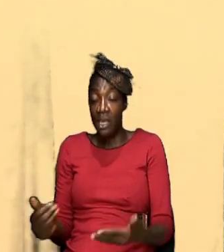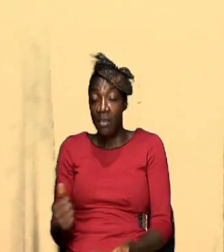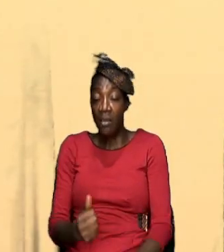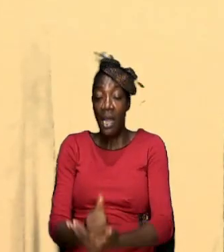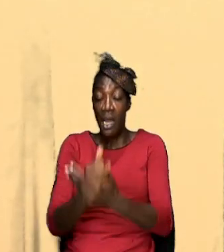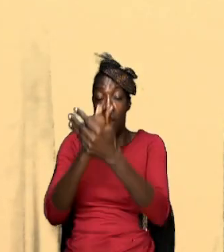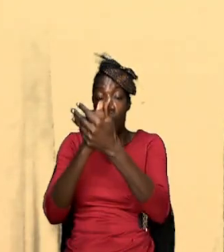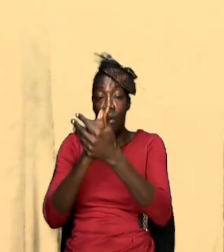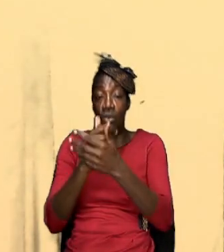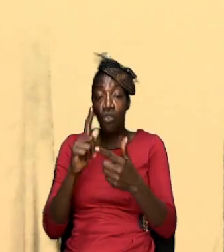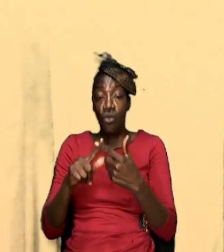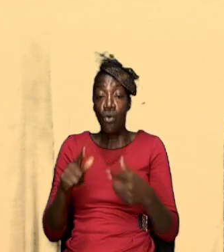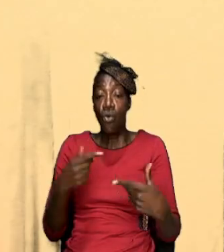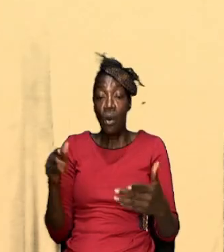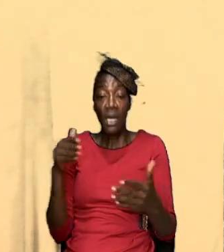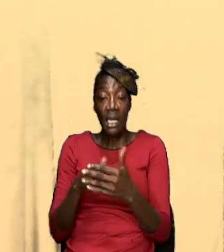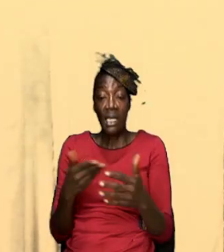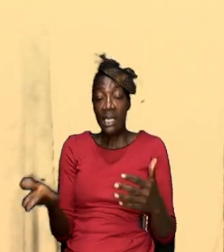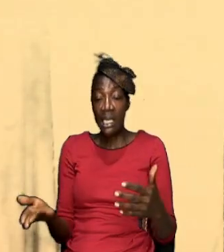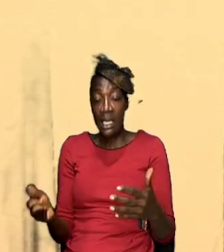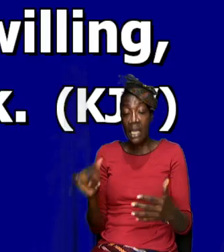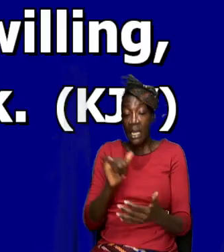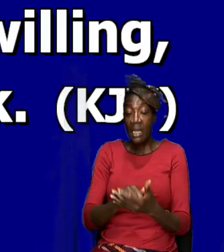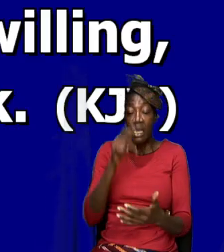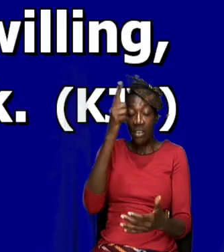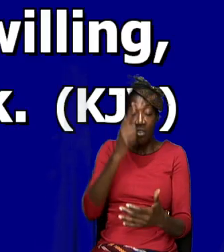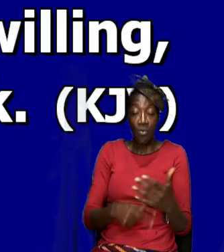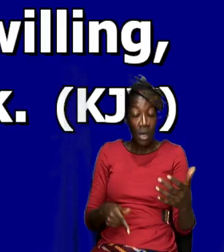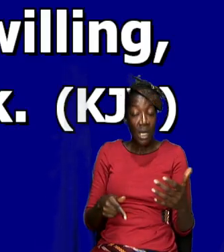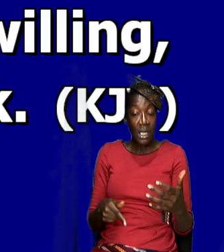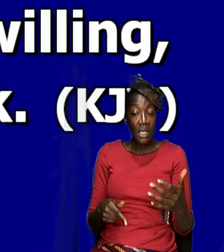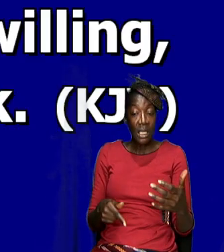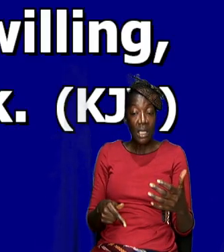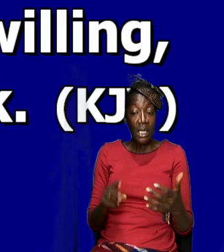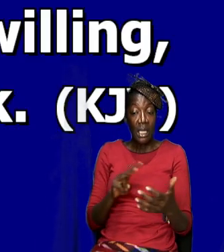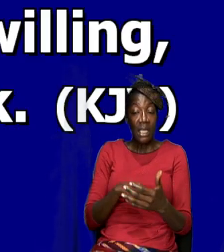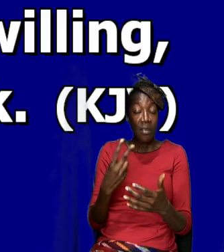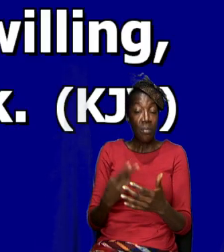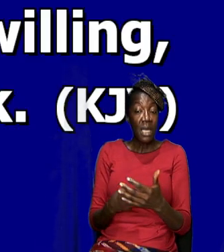us to go against it so that is what is meant by the term watch